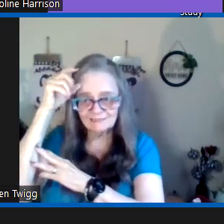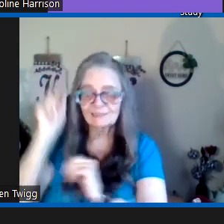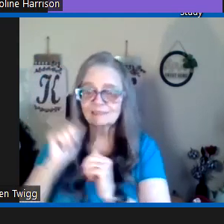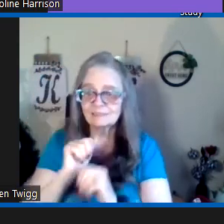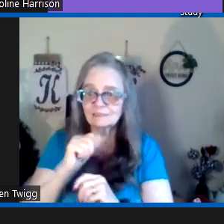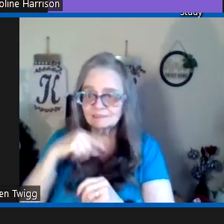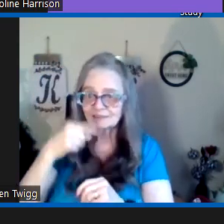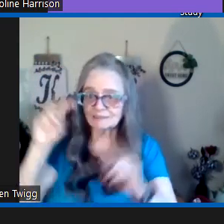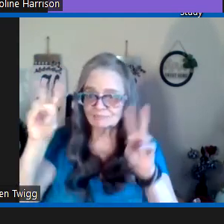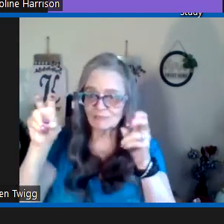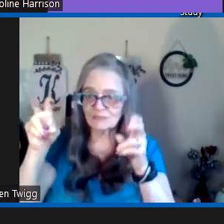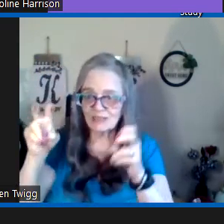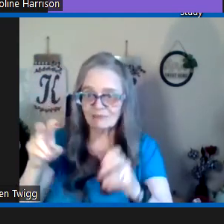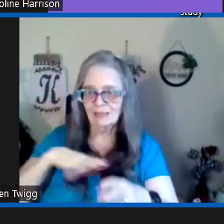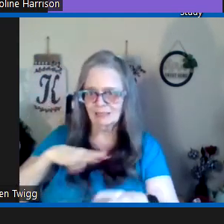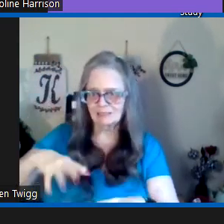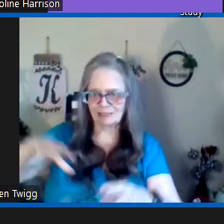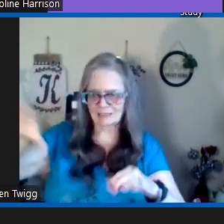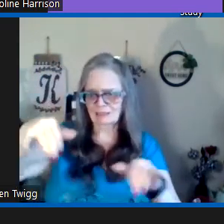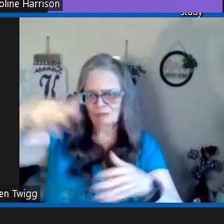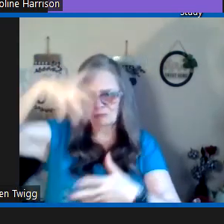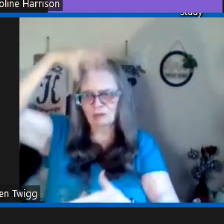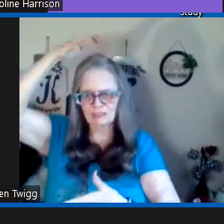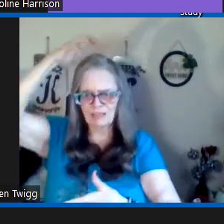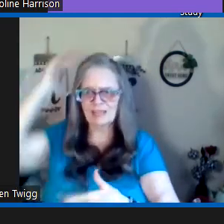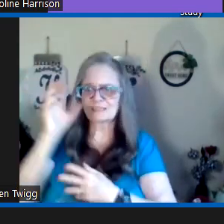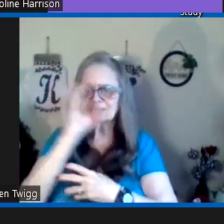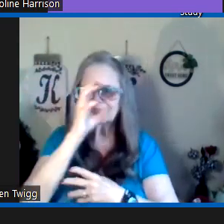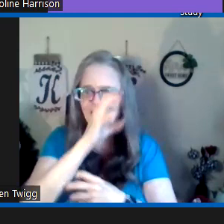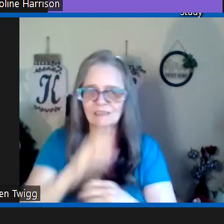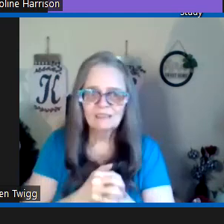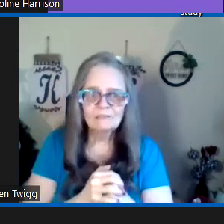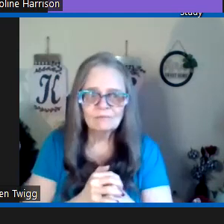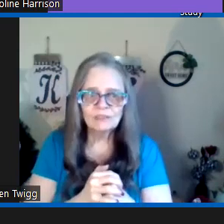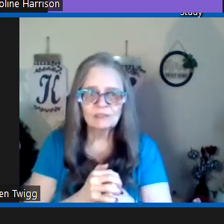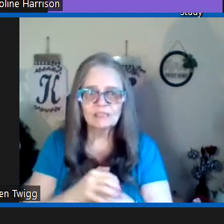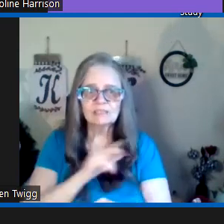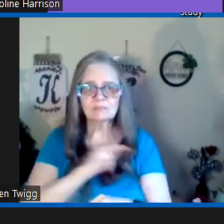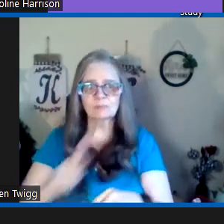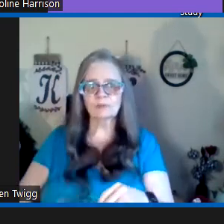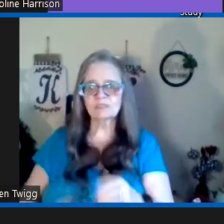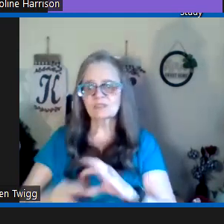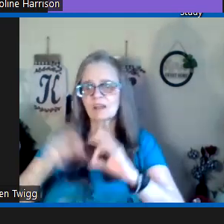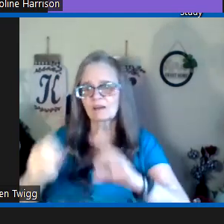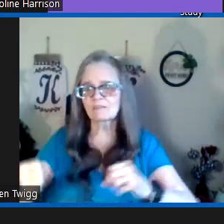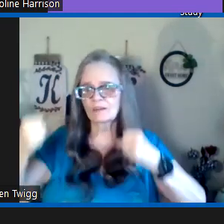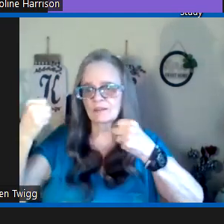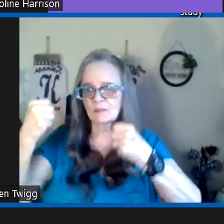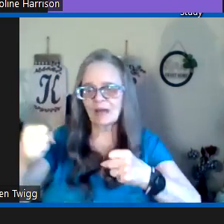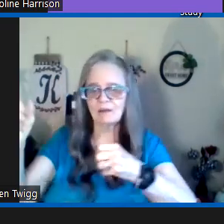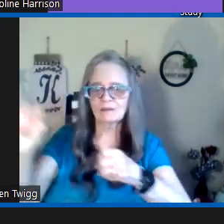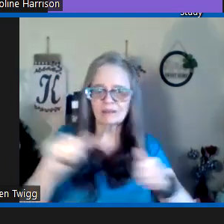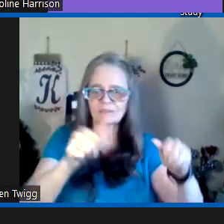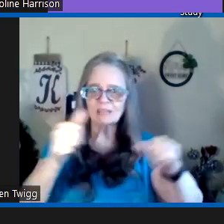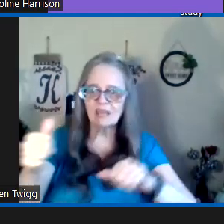satan says himself he's like a roaring lion seeking you know he's the prince of